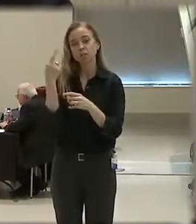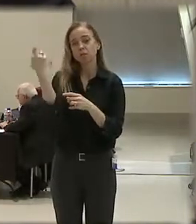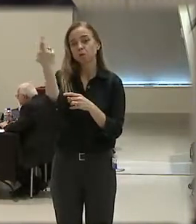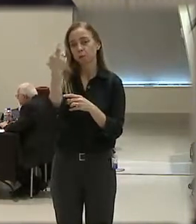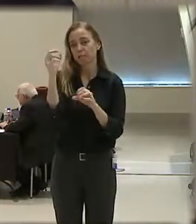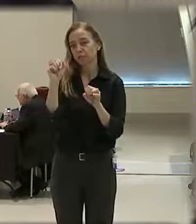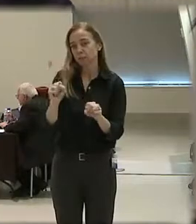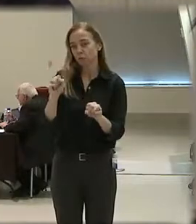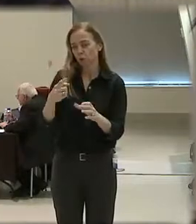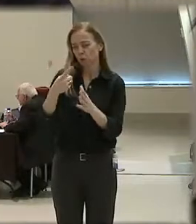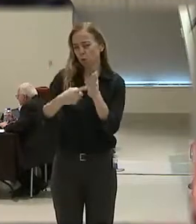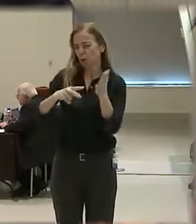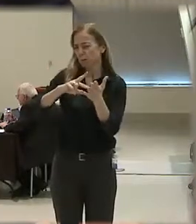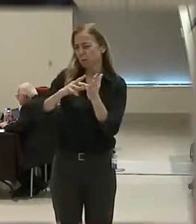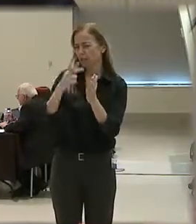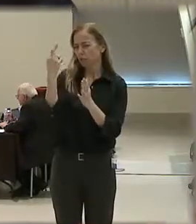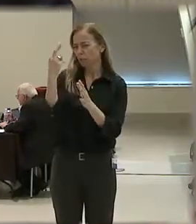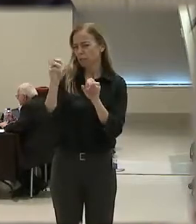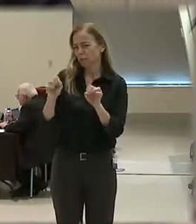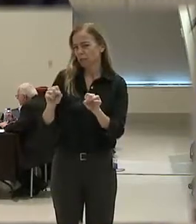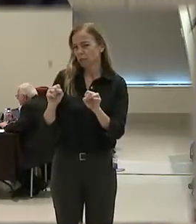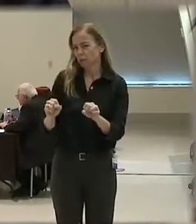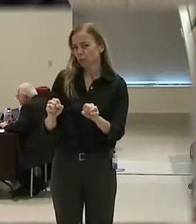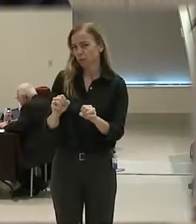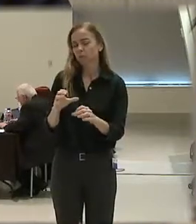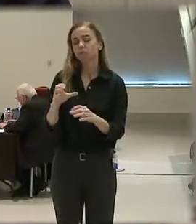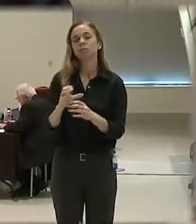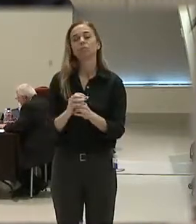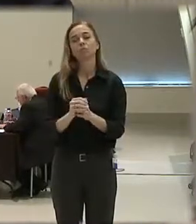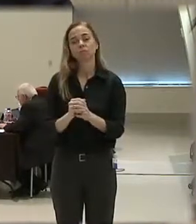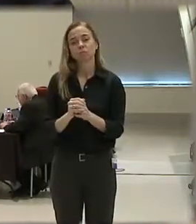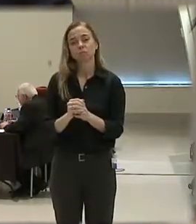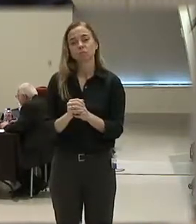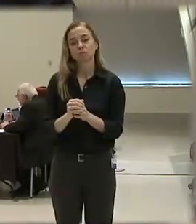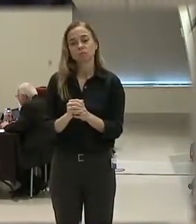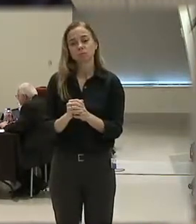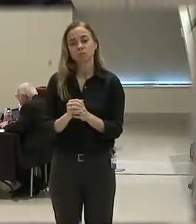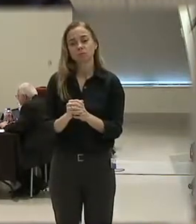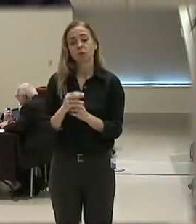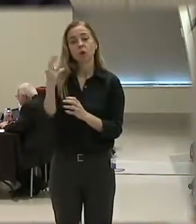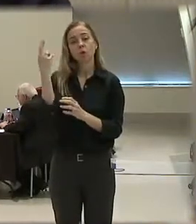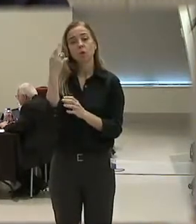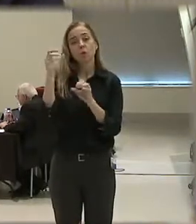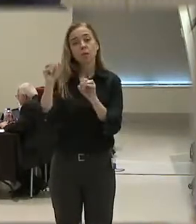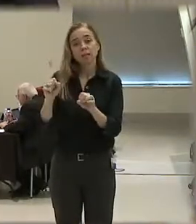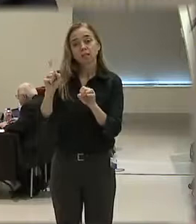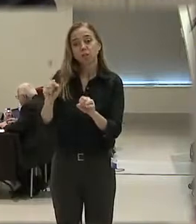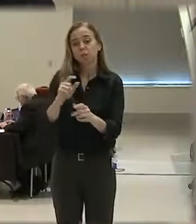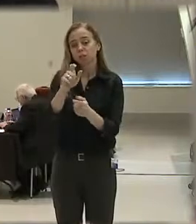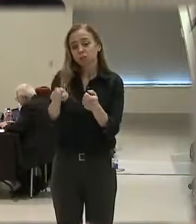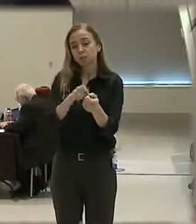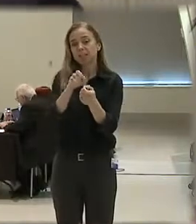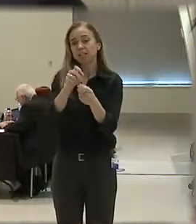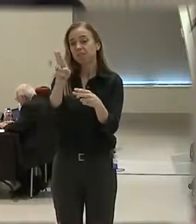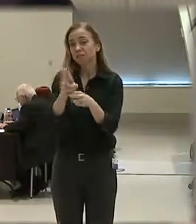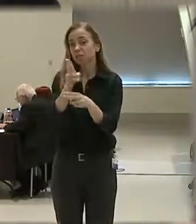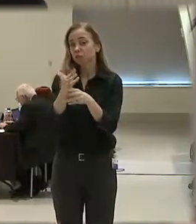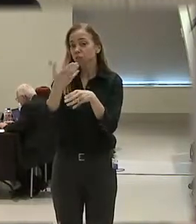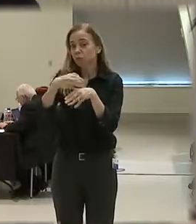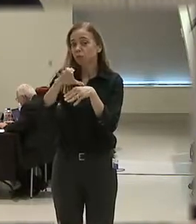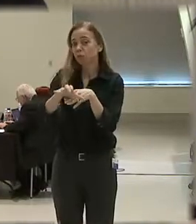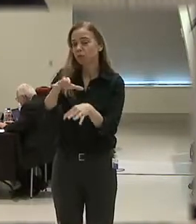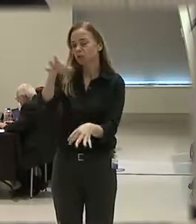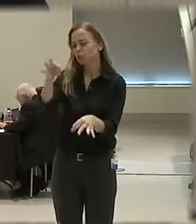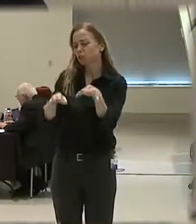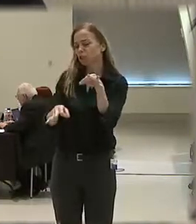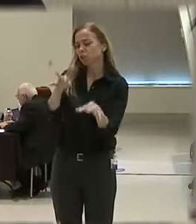So what's reasonable? Chief Justice William Rehnquist makes it clear. The reasonableness of a particular use of force must be judged from the